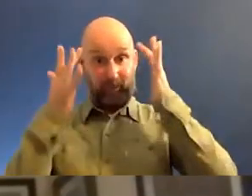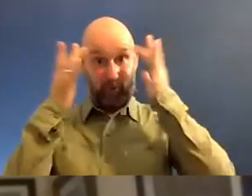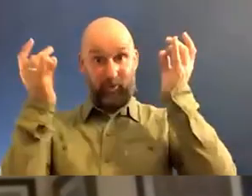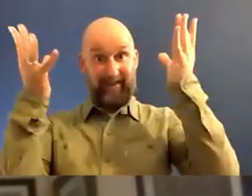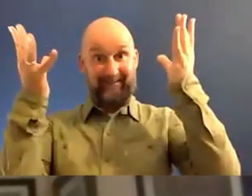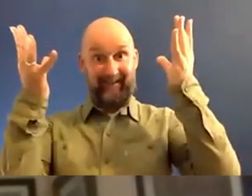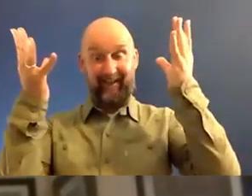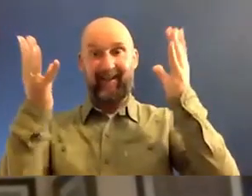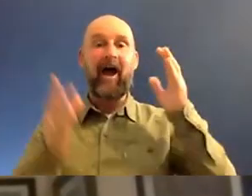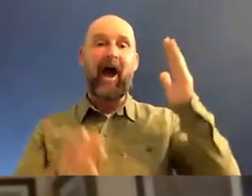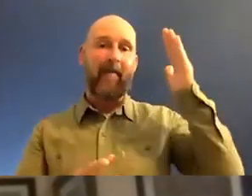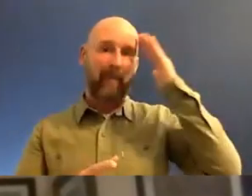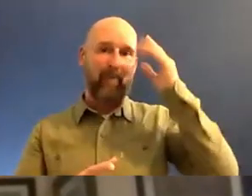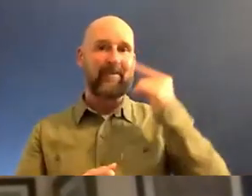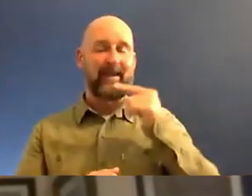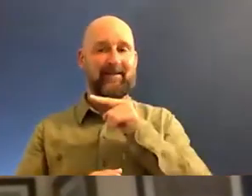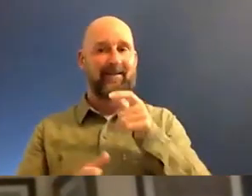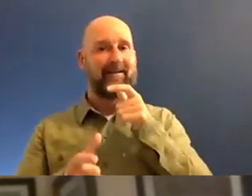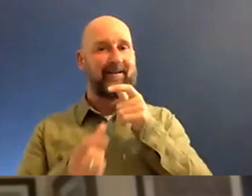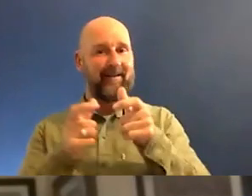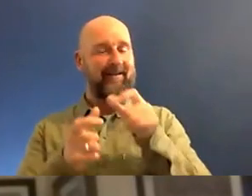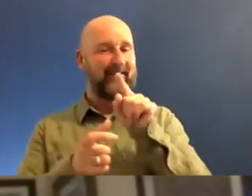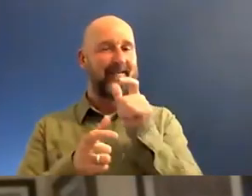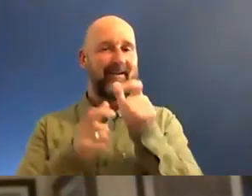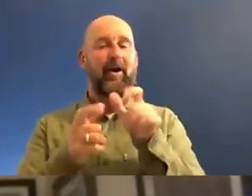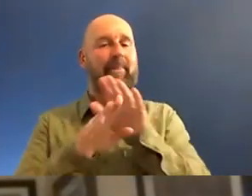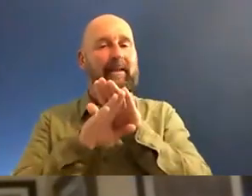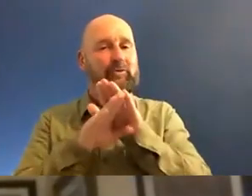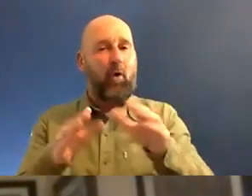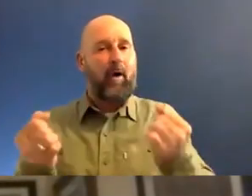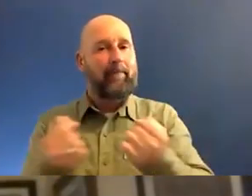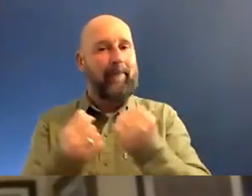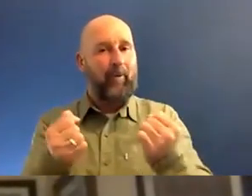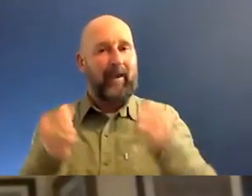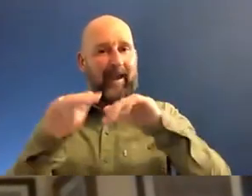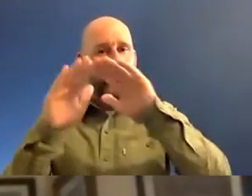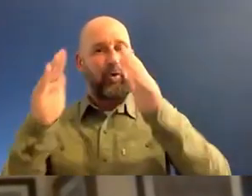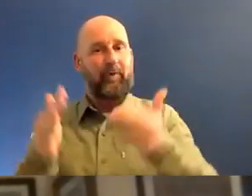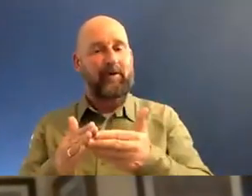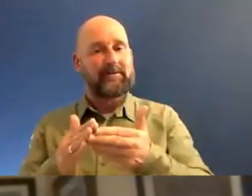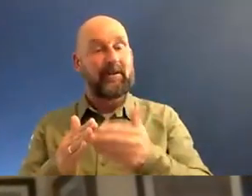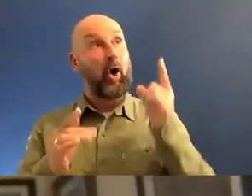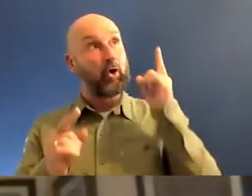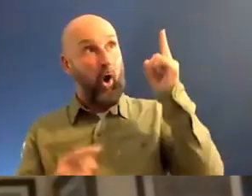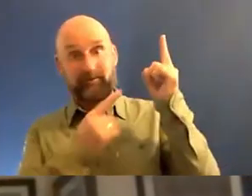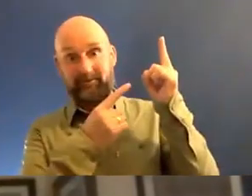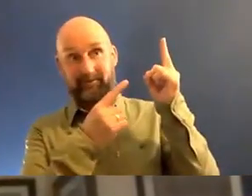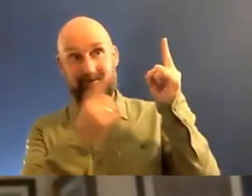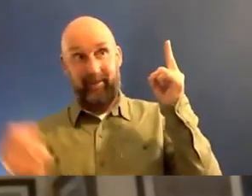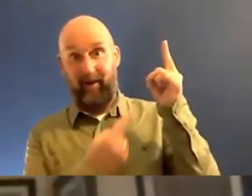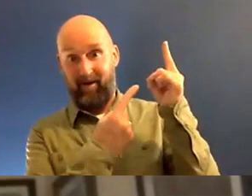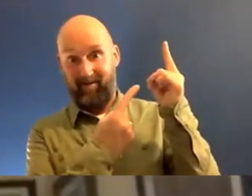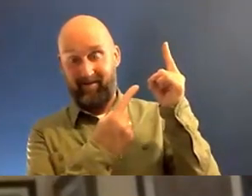mum used to say, like, there's no power in the whole universe greater than God. It doesn't matter